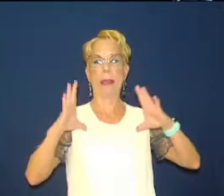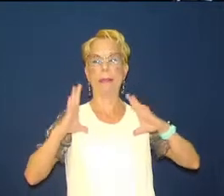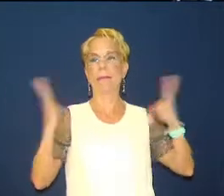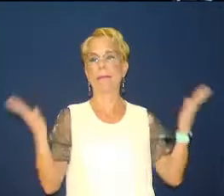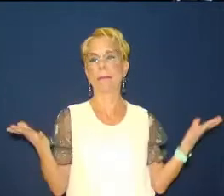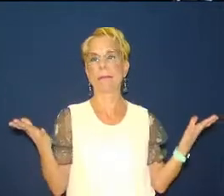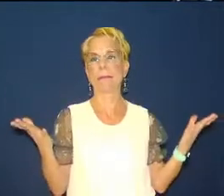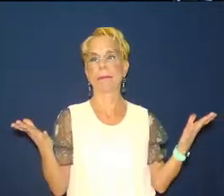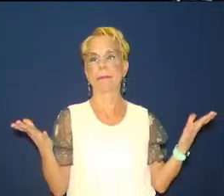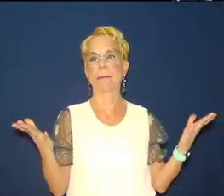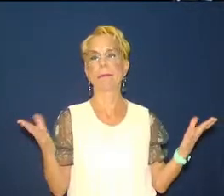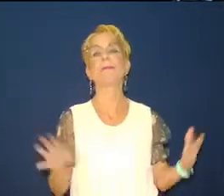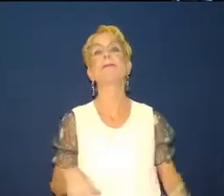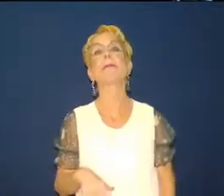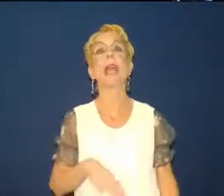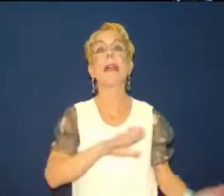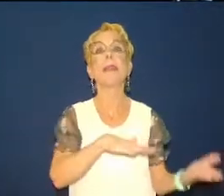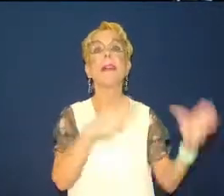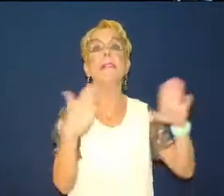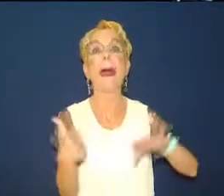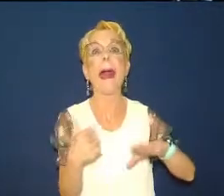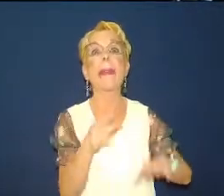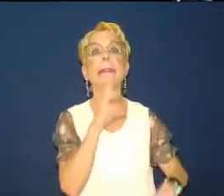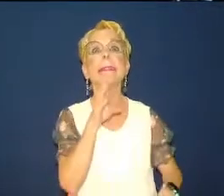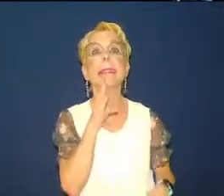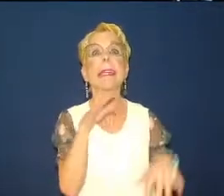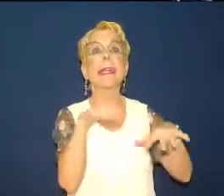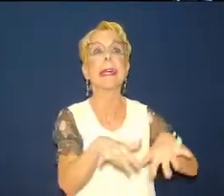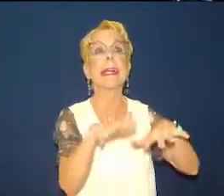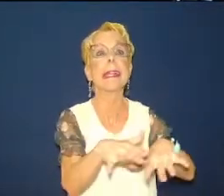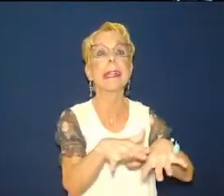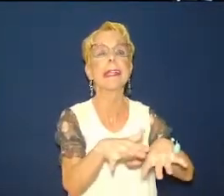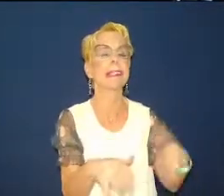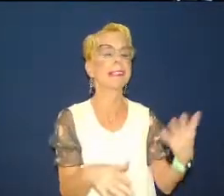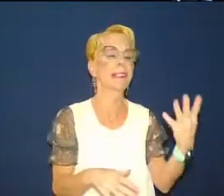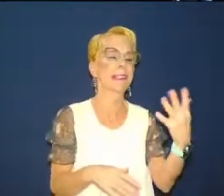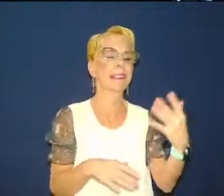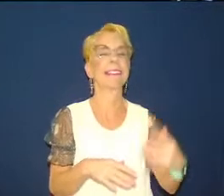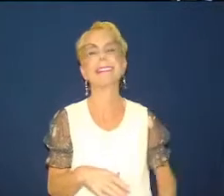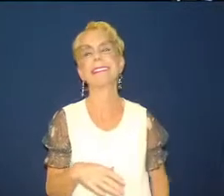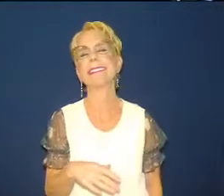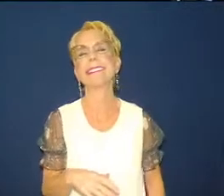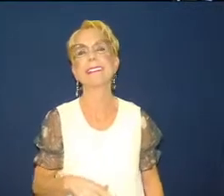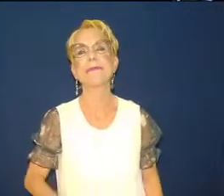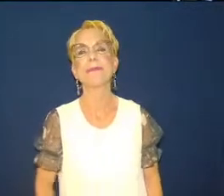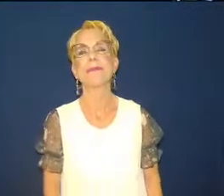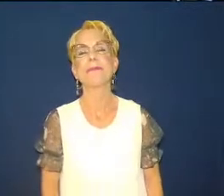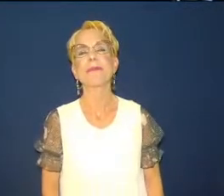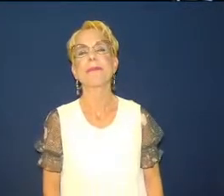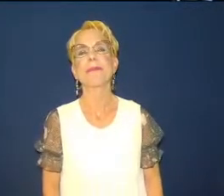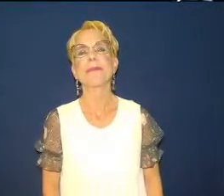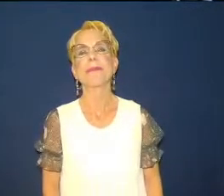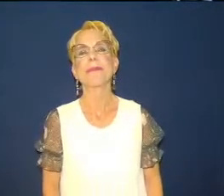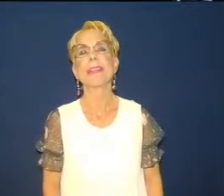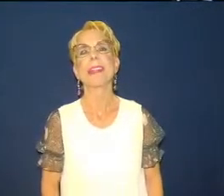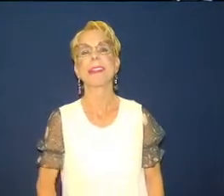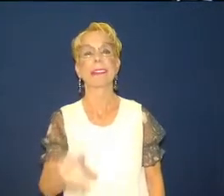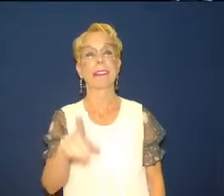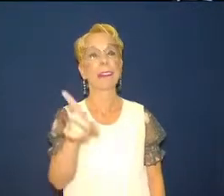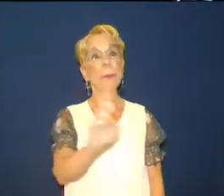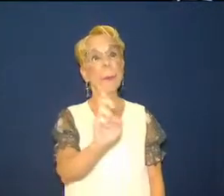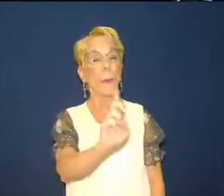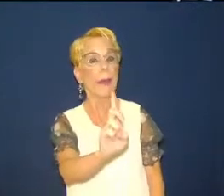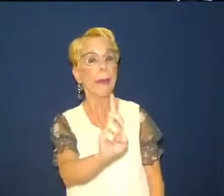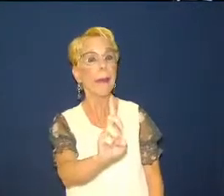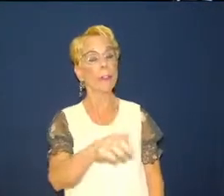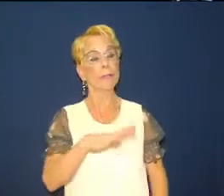the dead sea yeah okay two more you got two more chances where do fashionable zombies shop